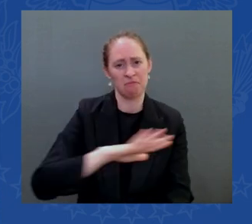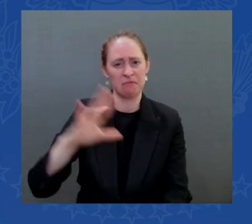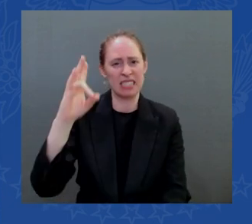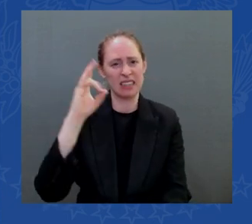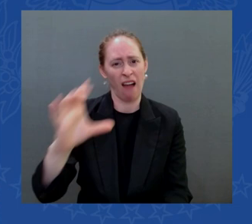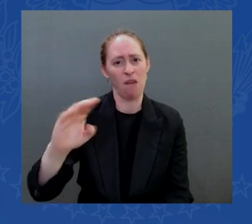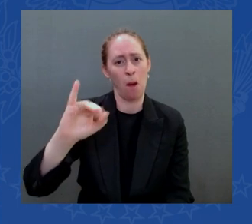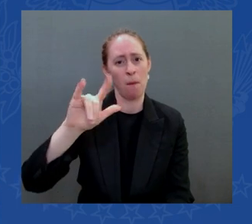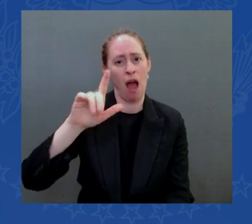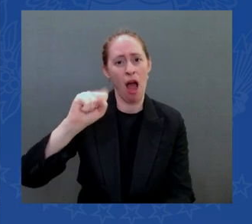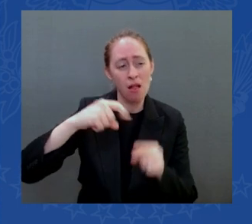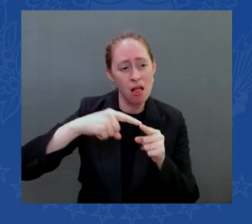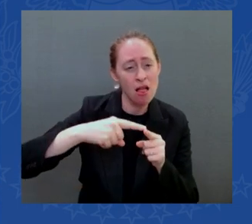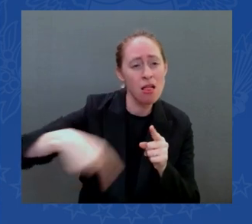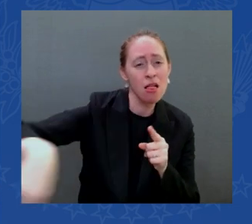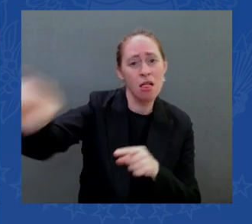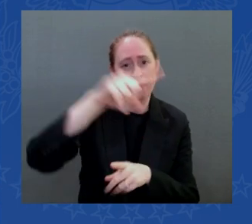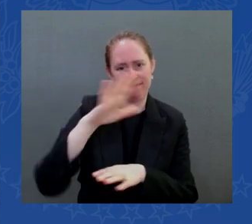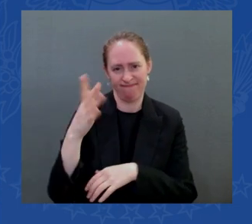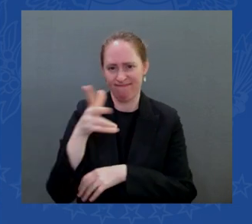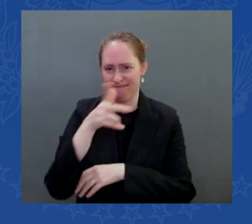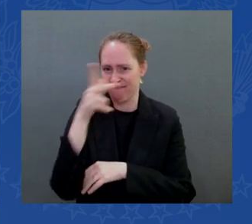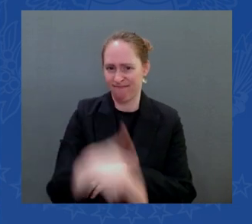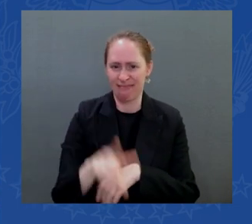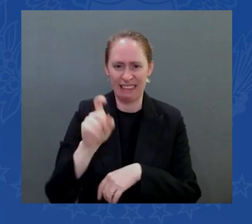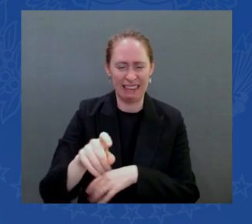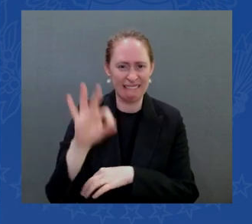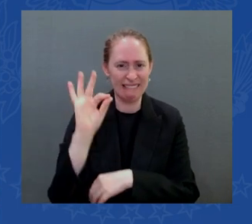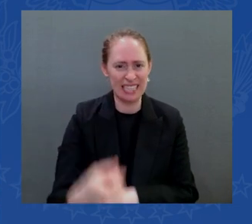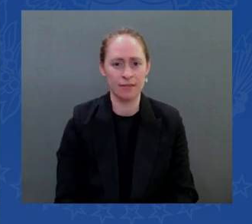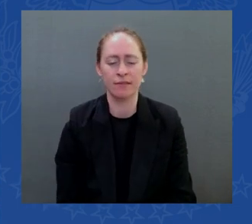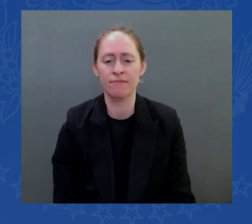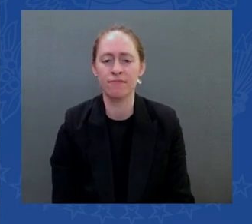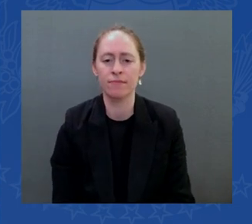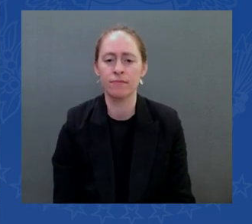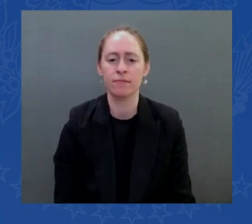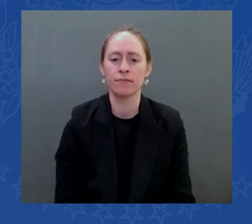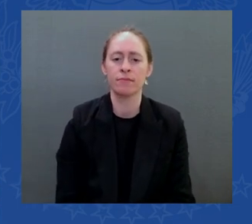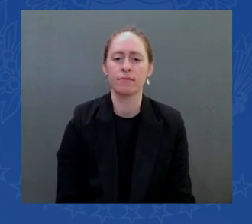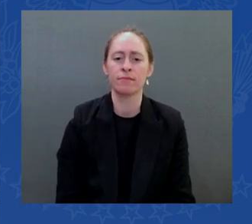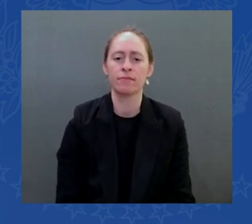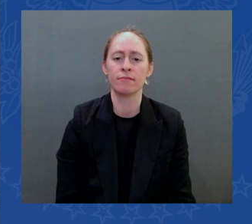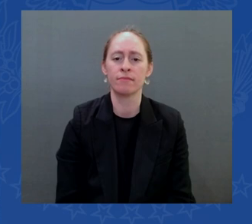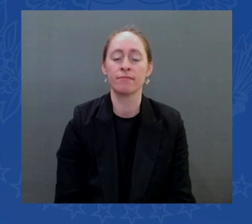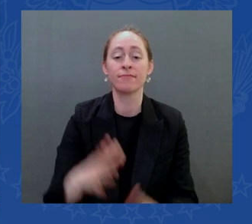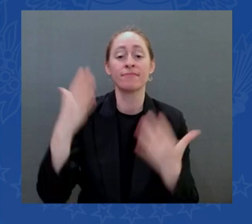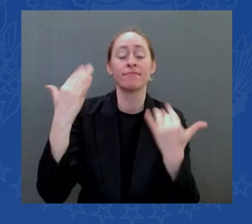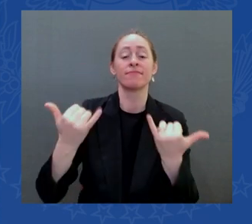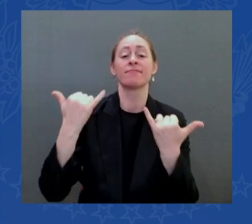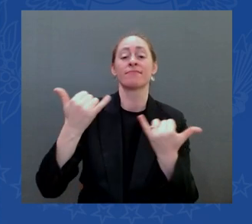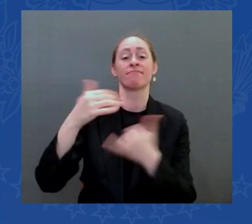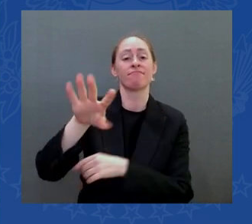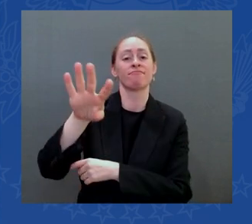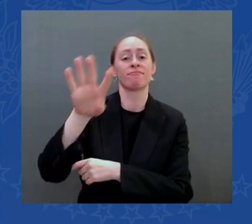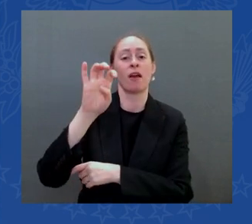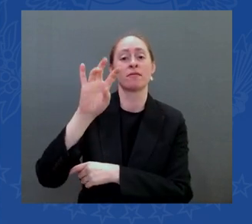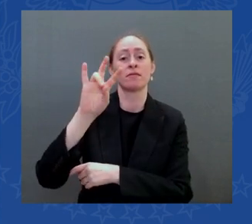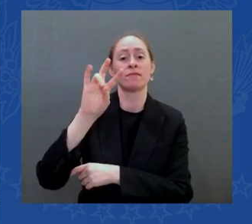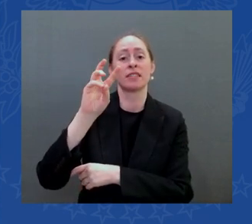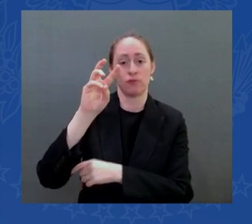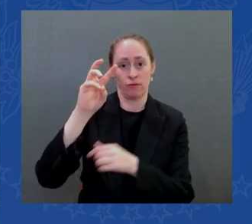476 dollars a year extra in gas and repairs and longer commute times that's a